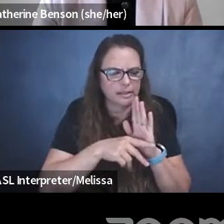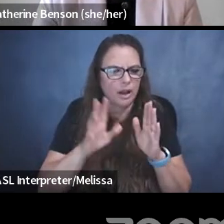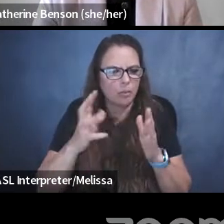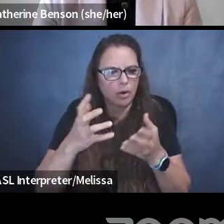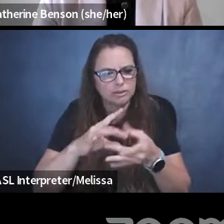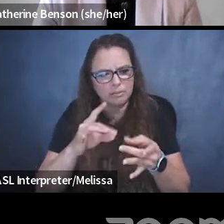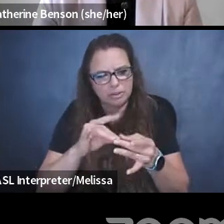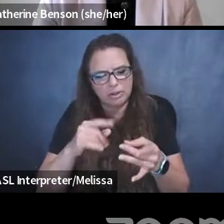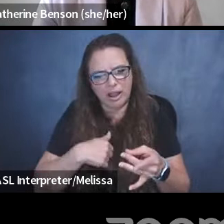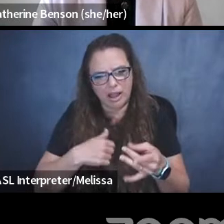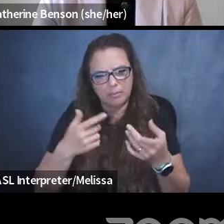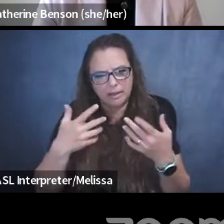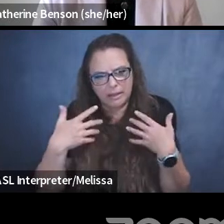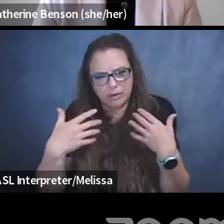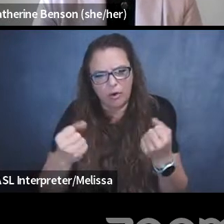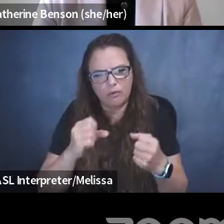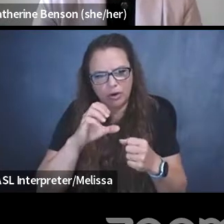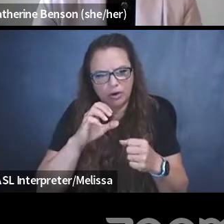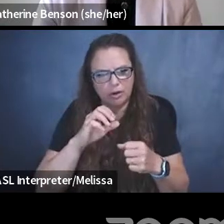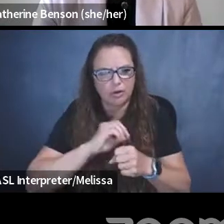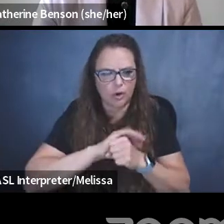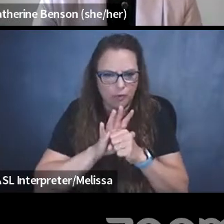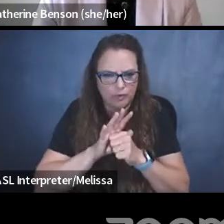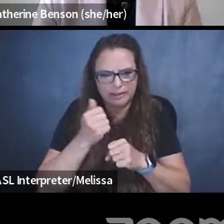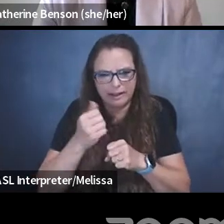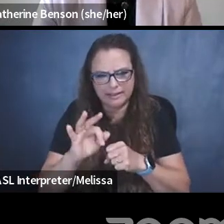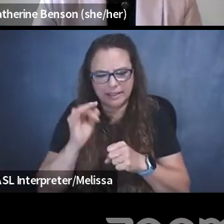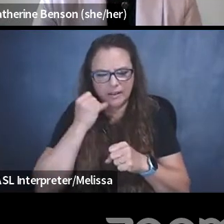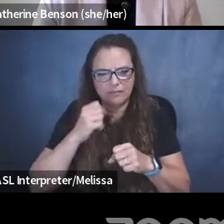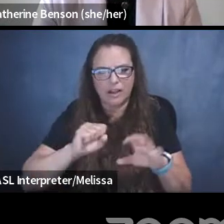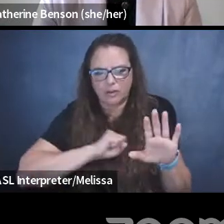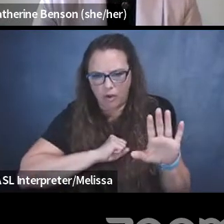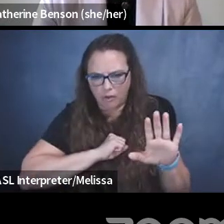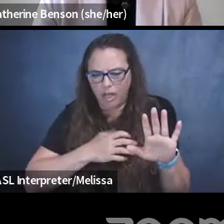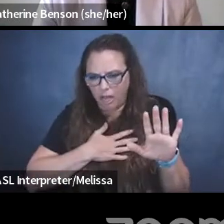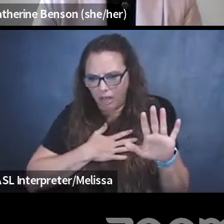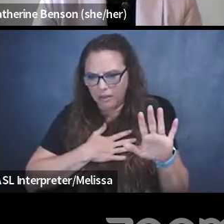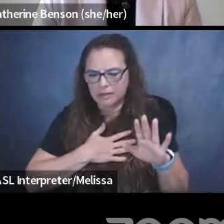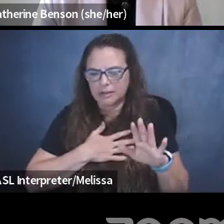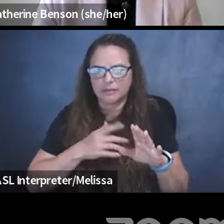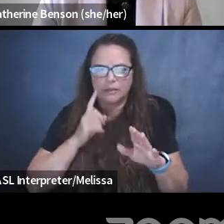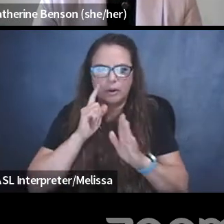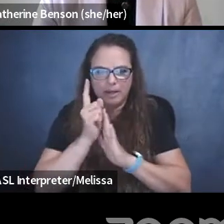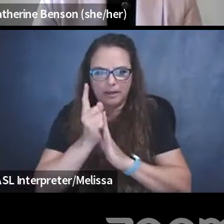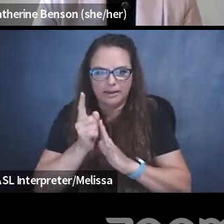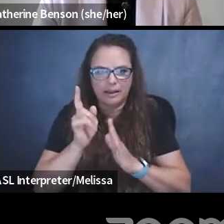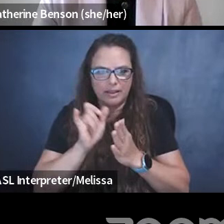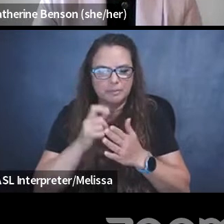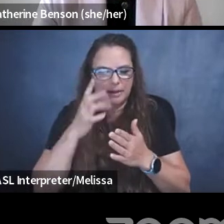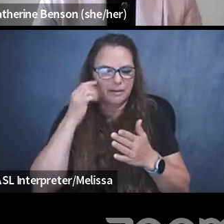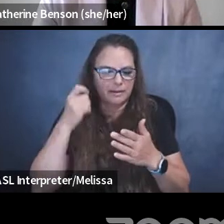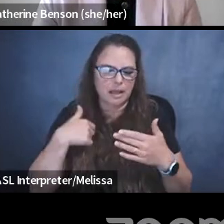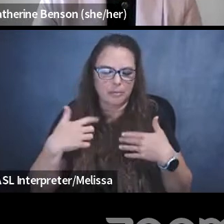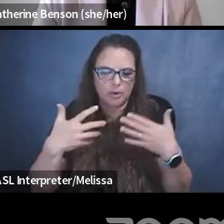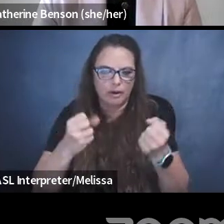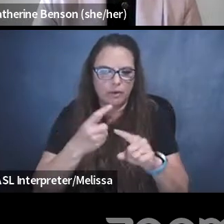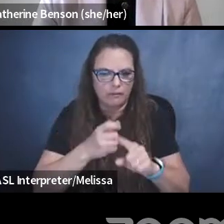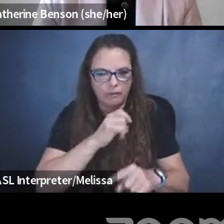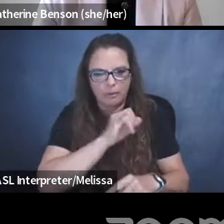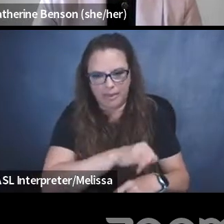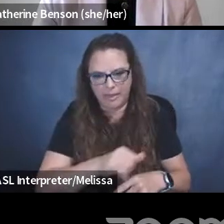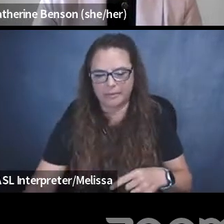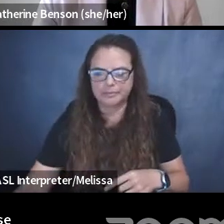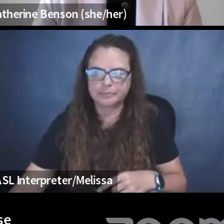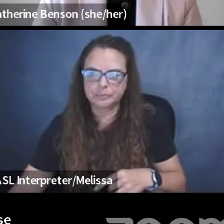right now. So, uh, if I cough or just need to catch my breath for a moment, uh, that's just because I'm recovering from that. Uh, so, uh,